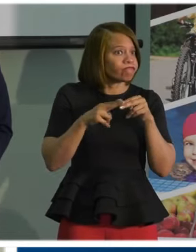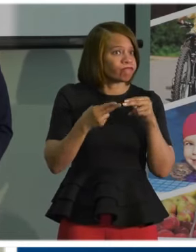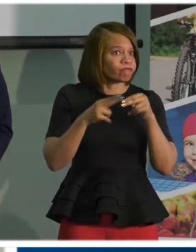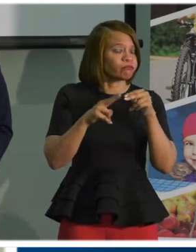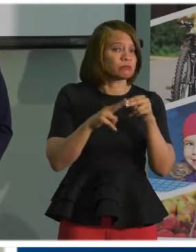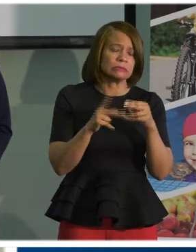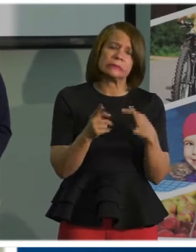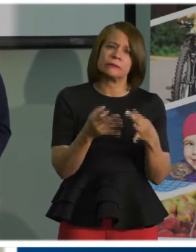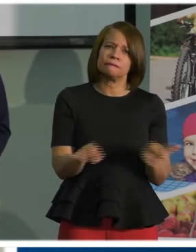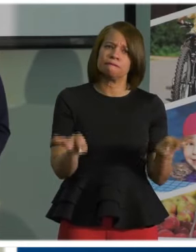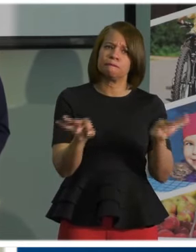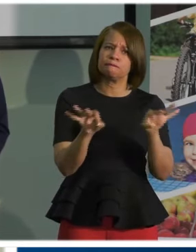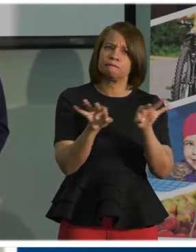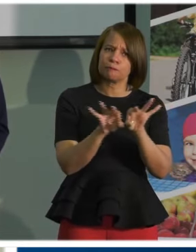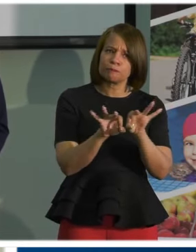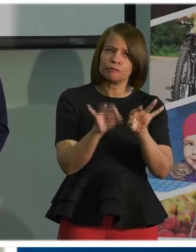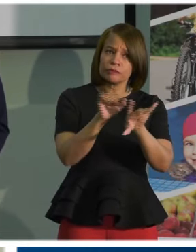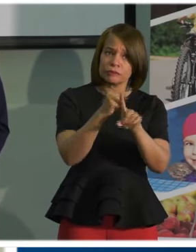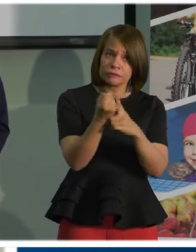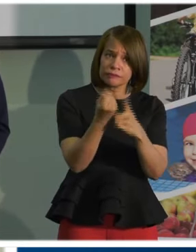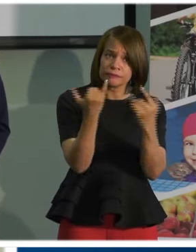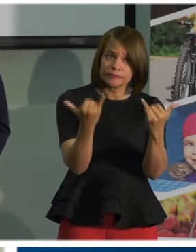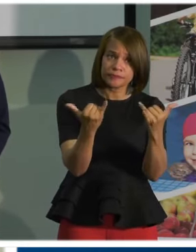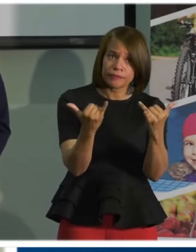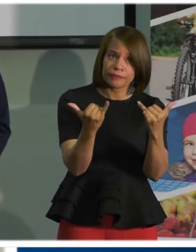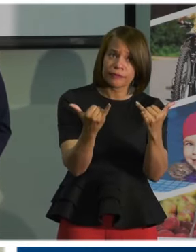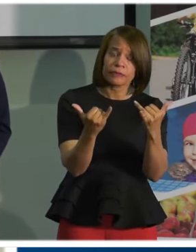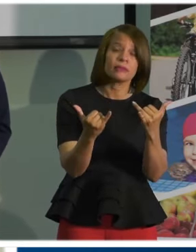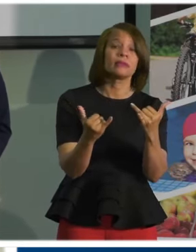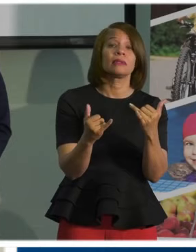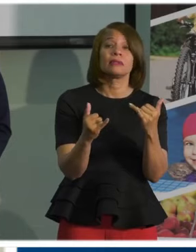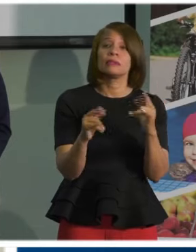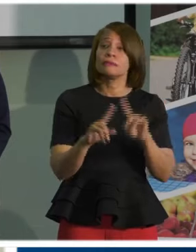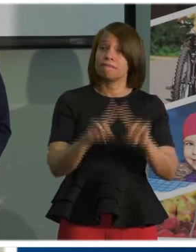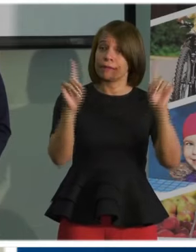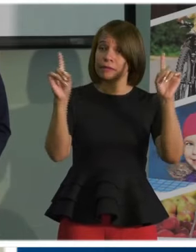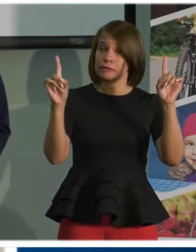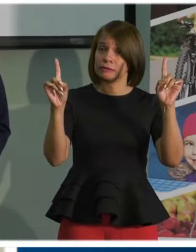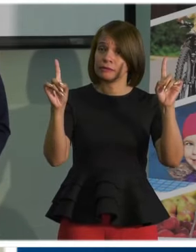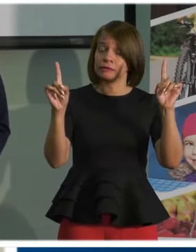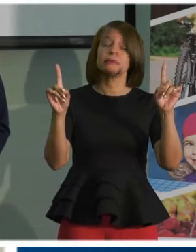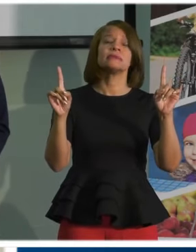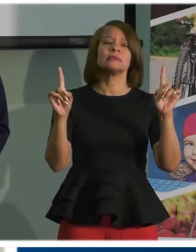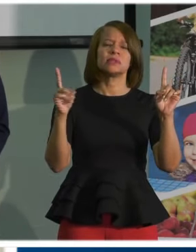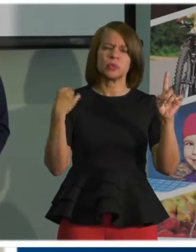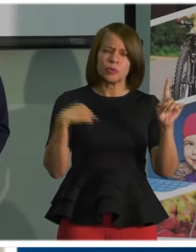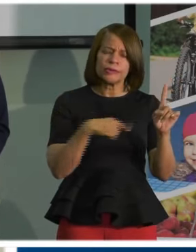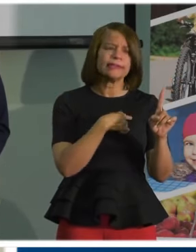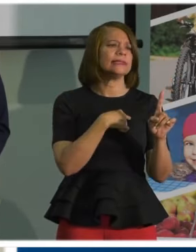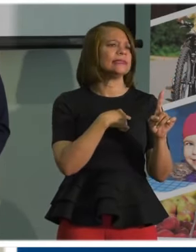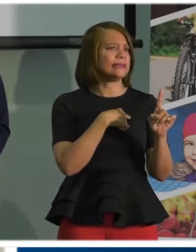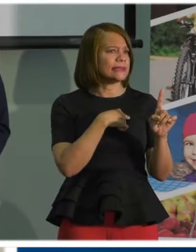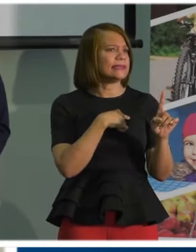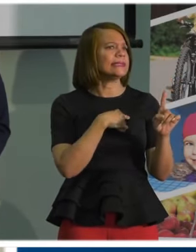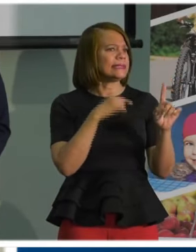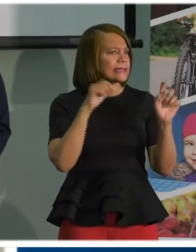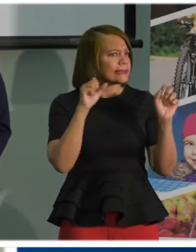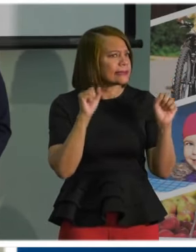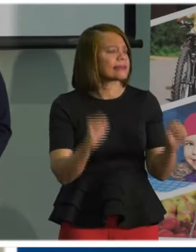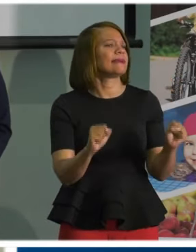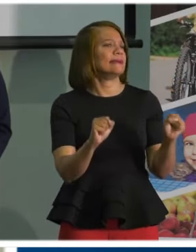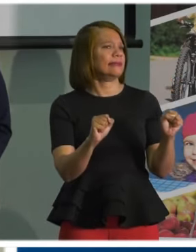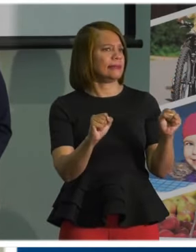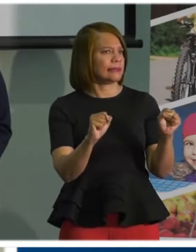situation, but one that we have a great deal of control